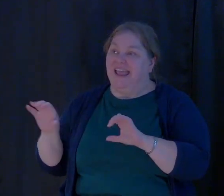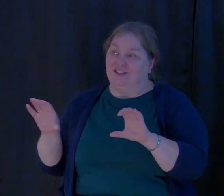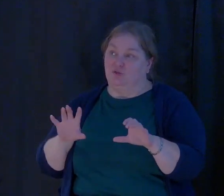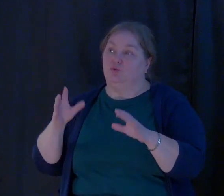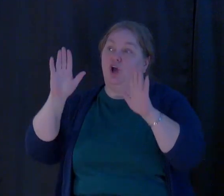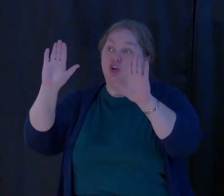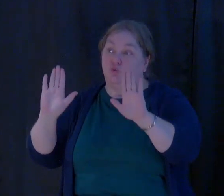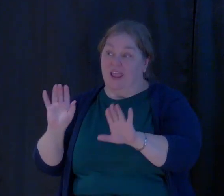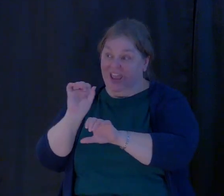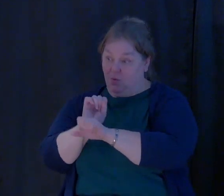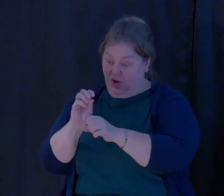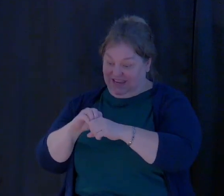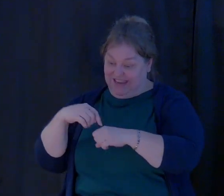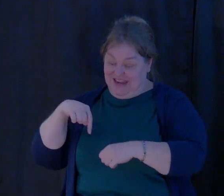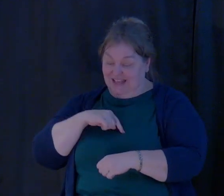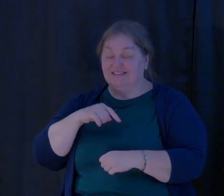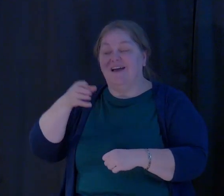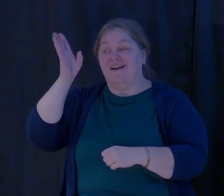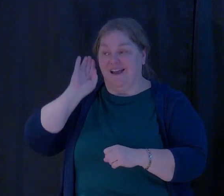work within us.